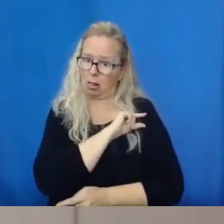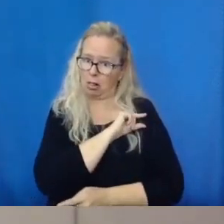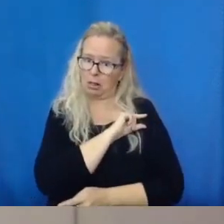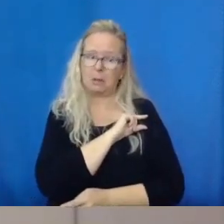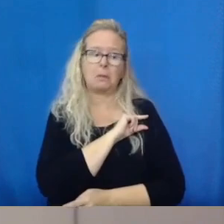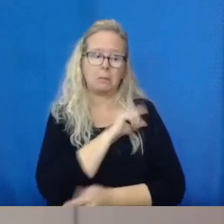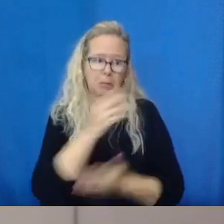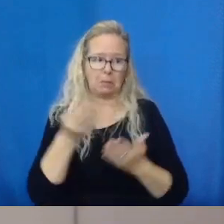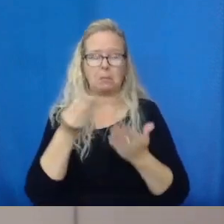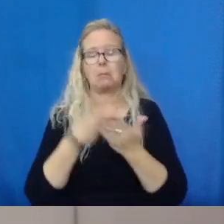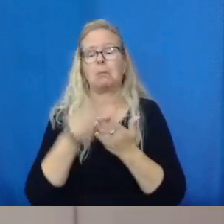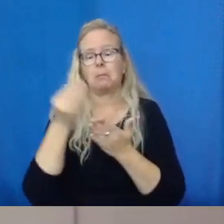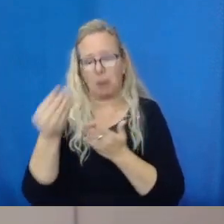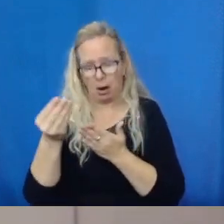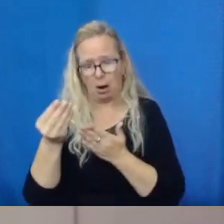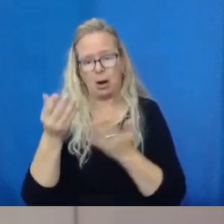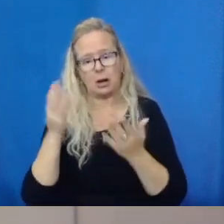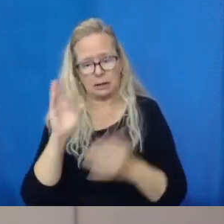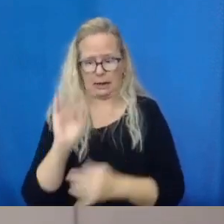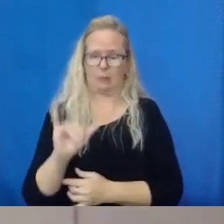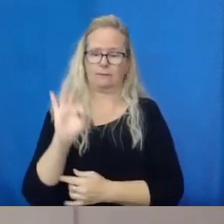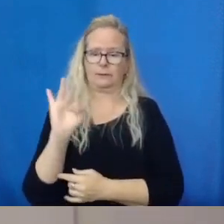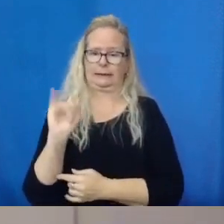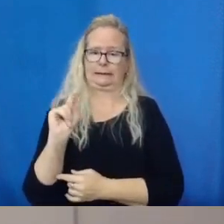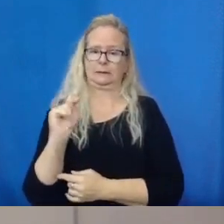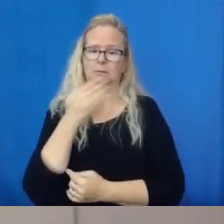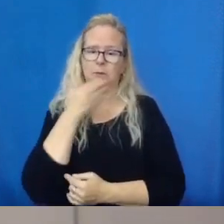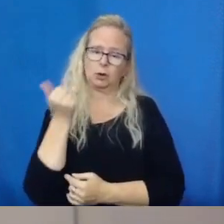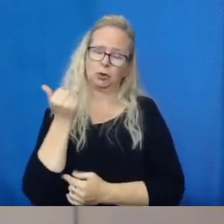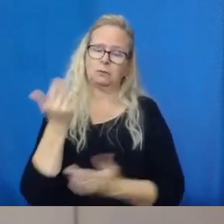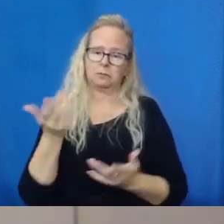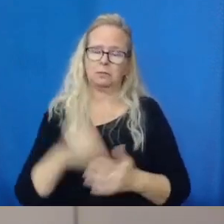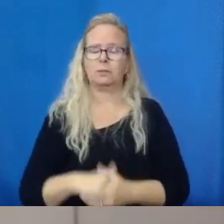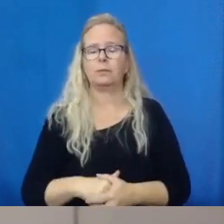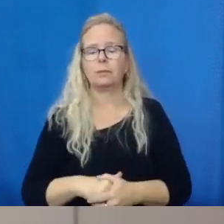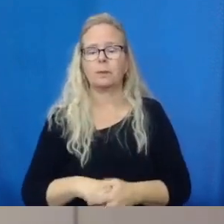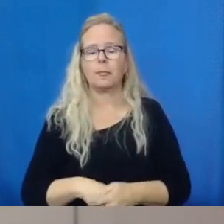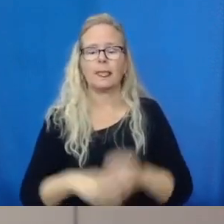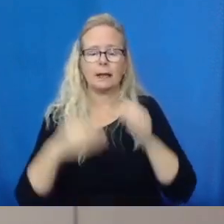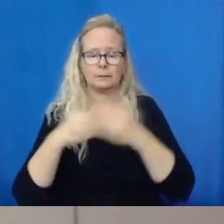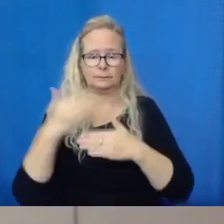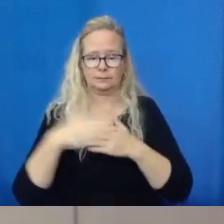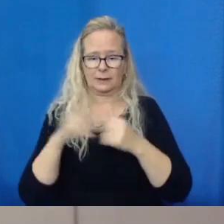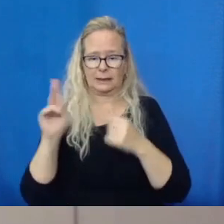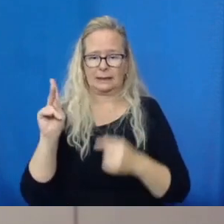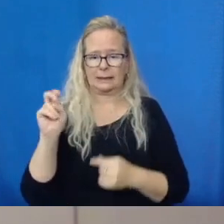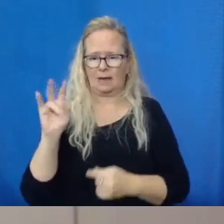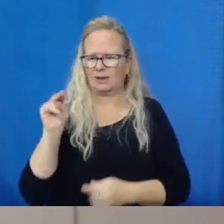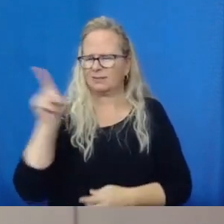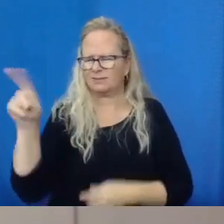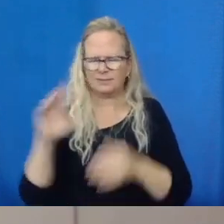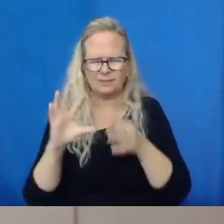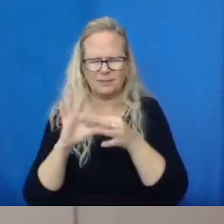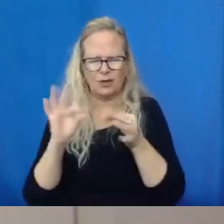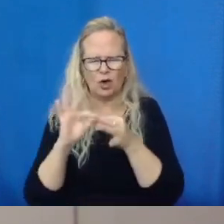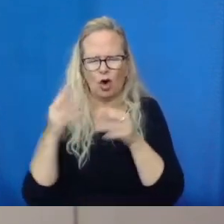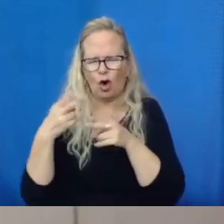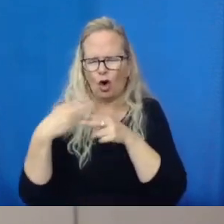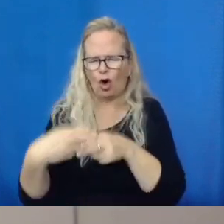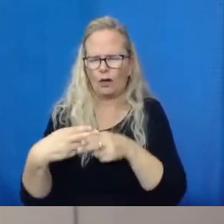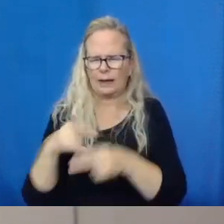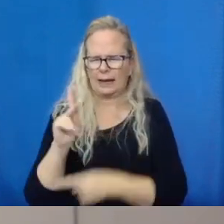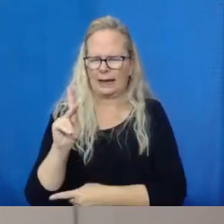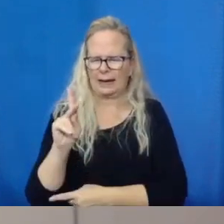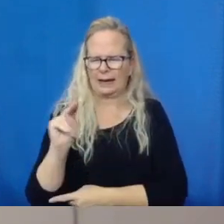an ear loop model. It's bifold. So what you have to do when you open these bifold ones up is actually press down the metal thing